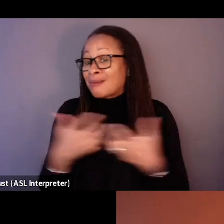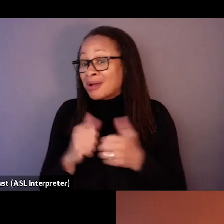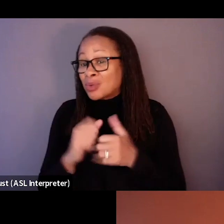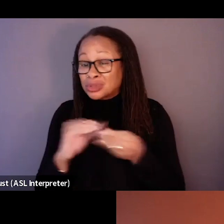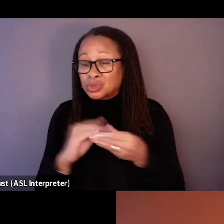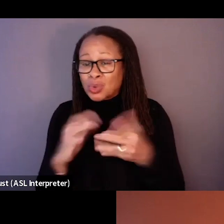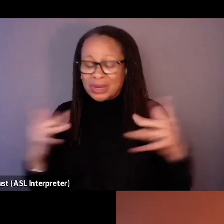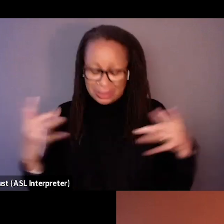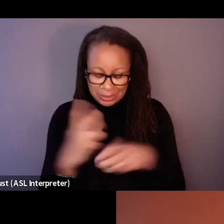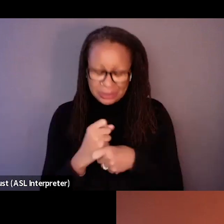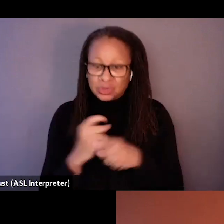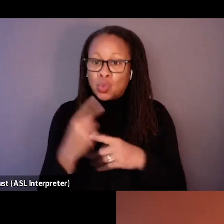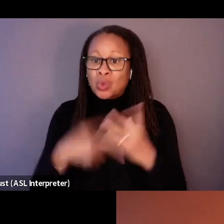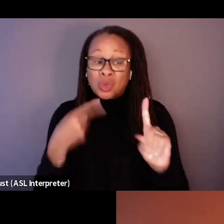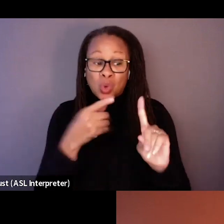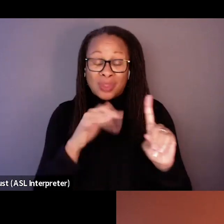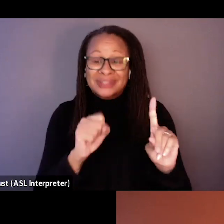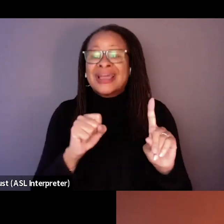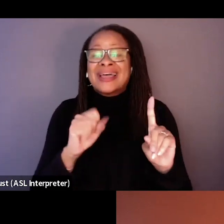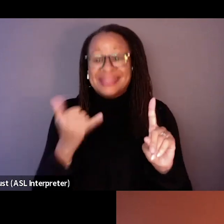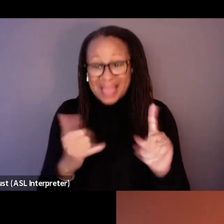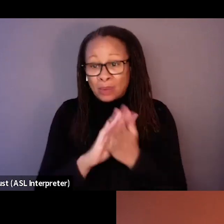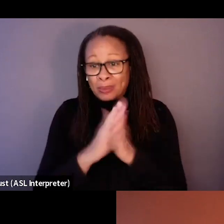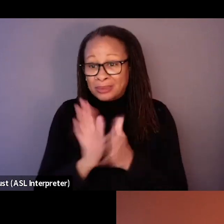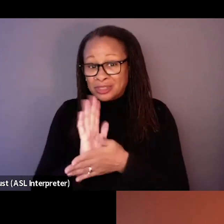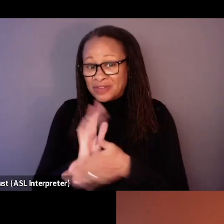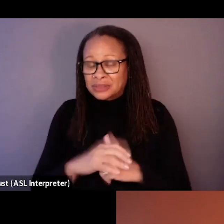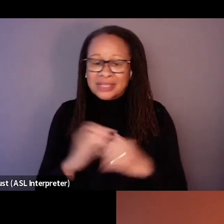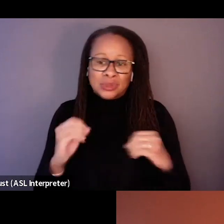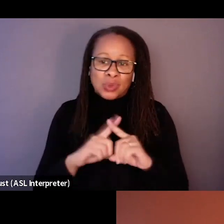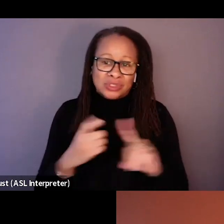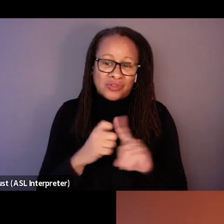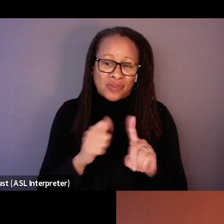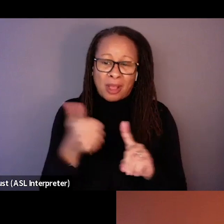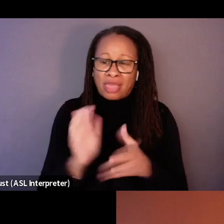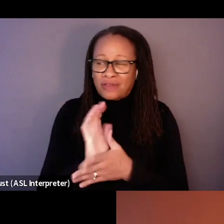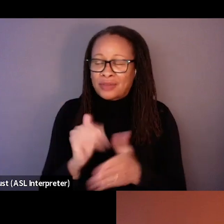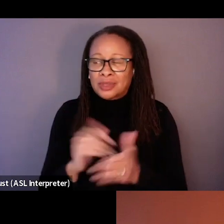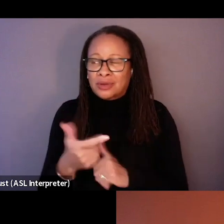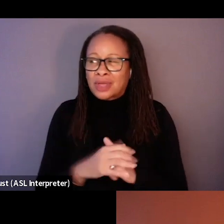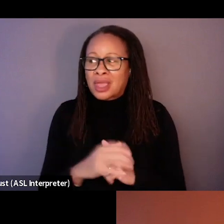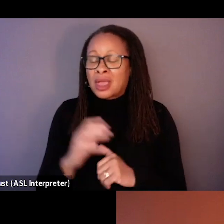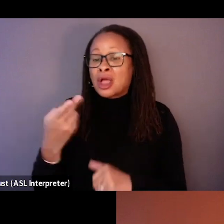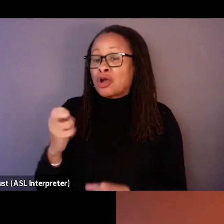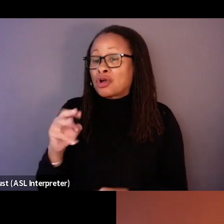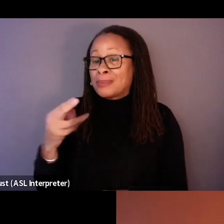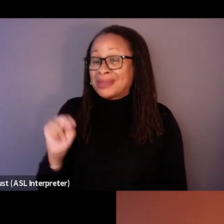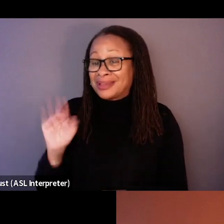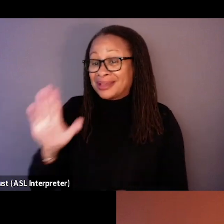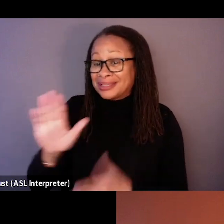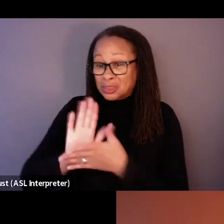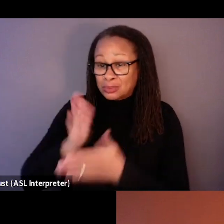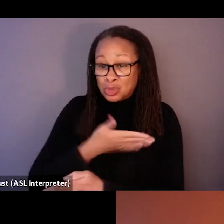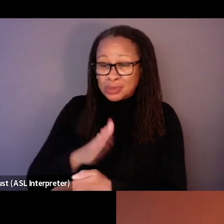we're aiming for, it's a film and it, and it has no difference from any other film. And the Herrmann music was just